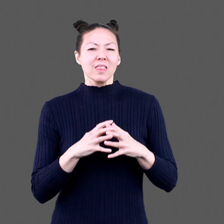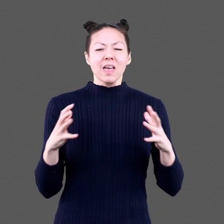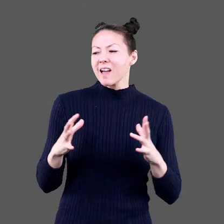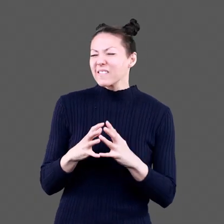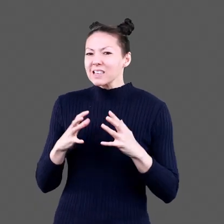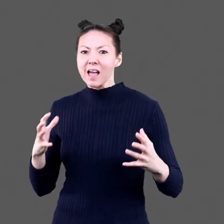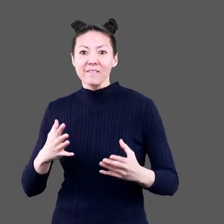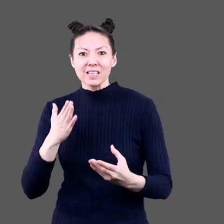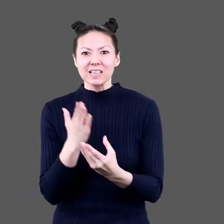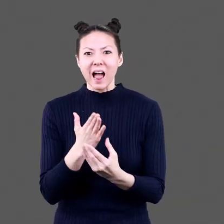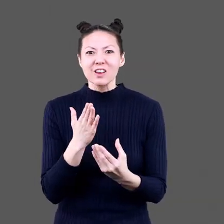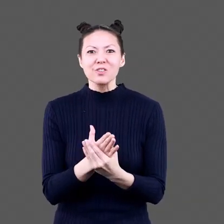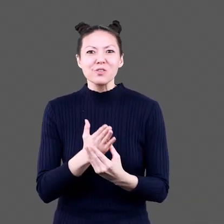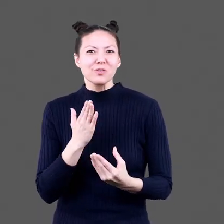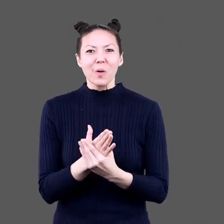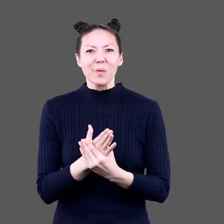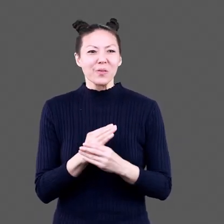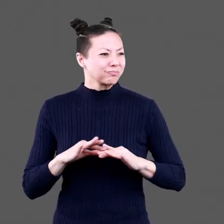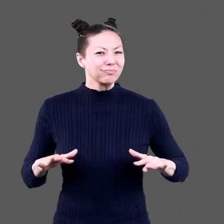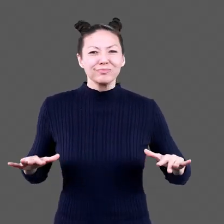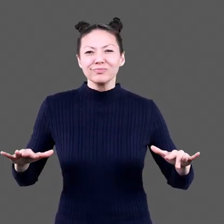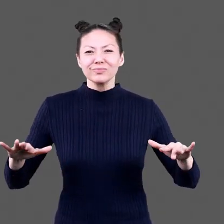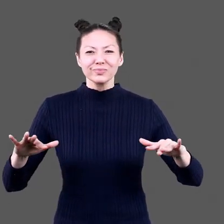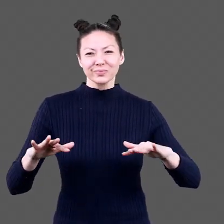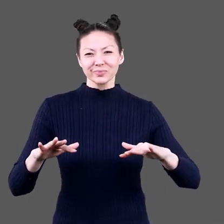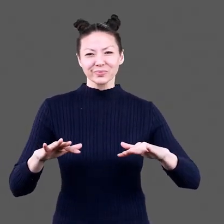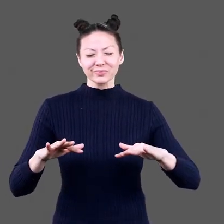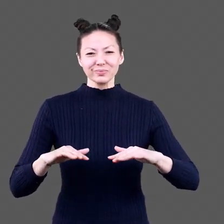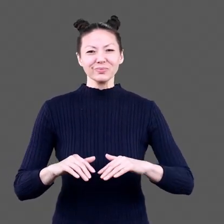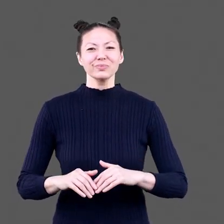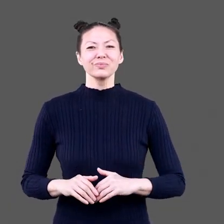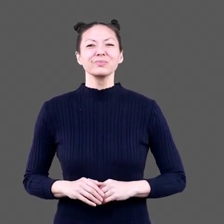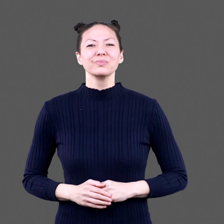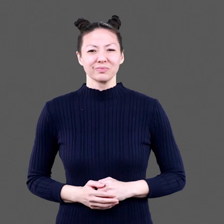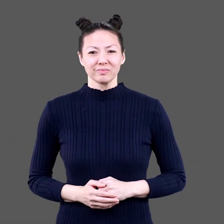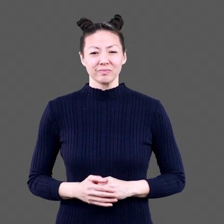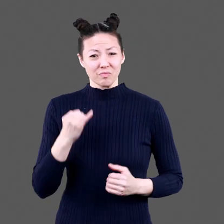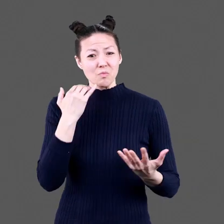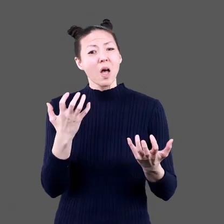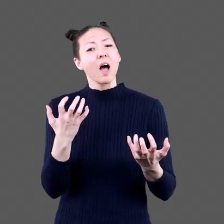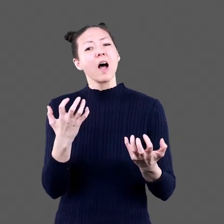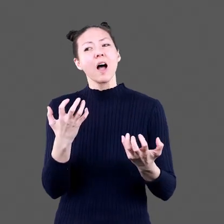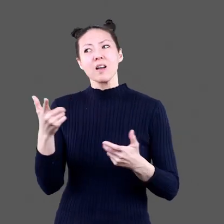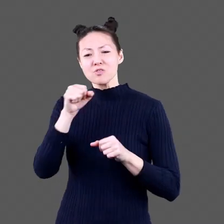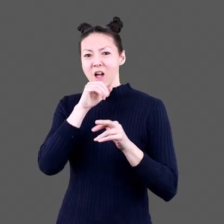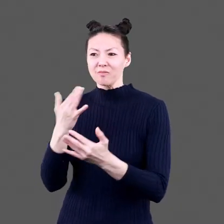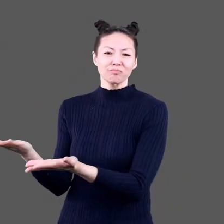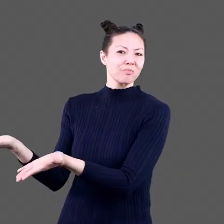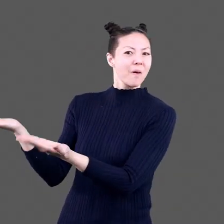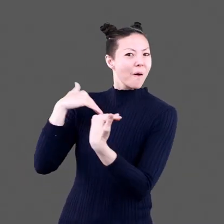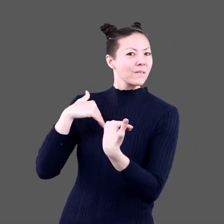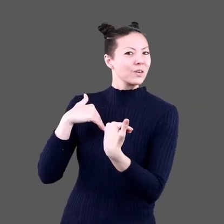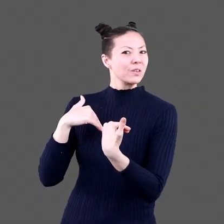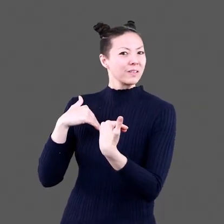with lots and lots of tacos! If you want to